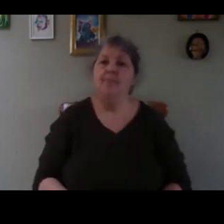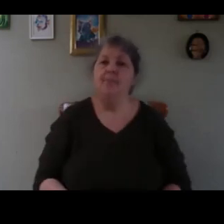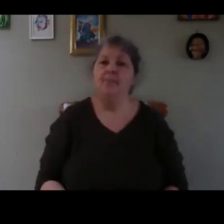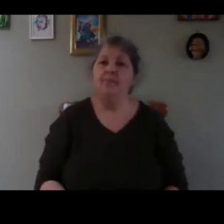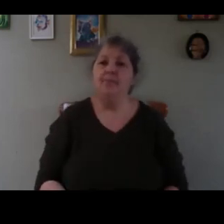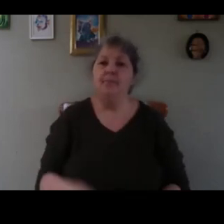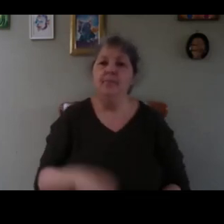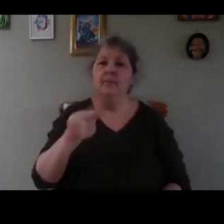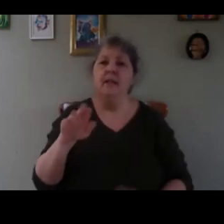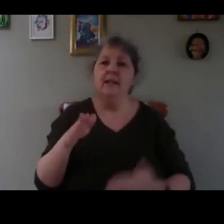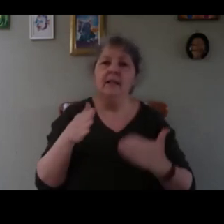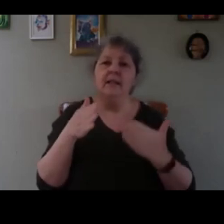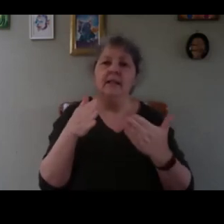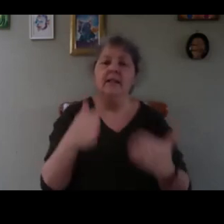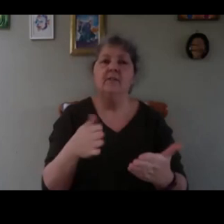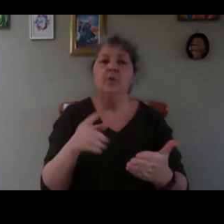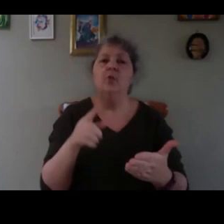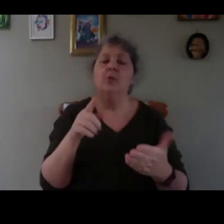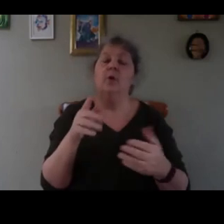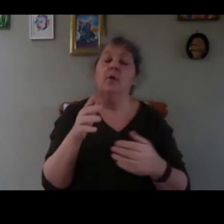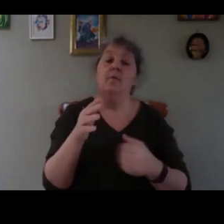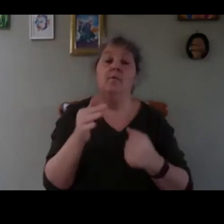give you that propagator